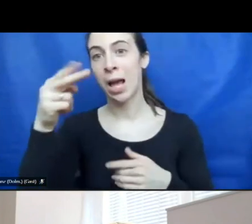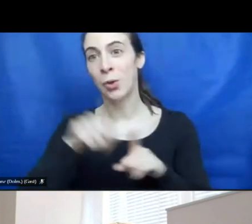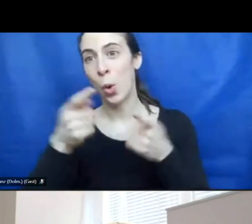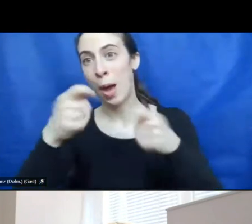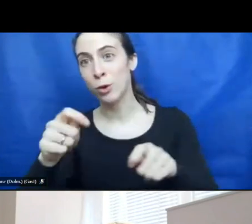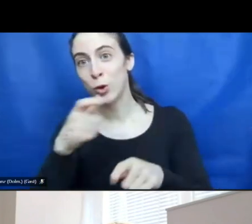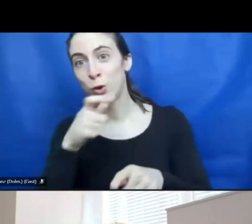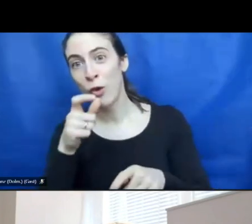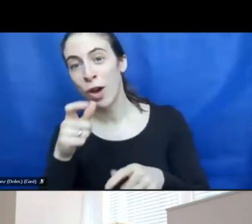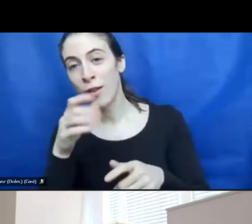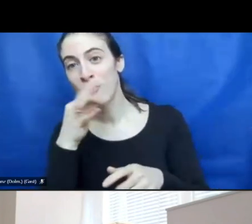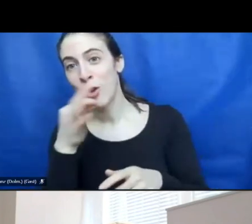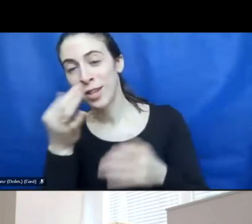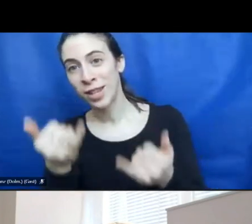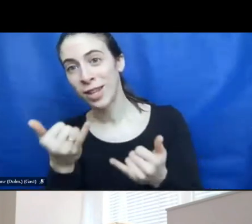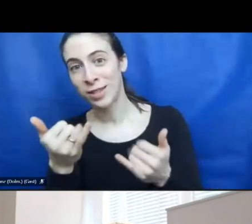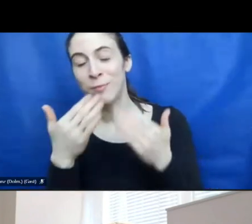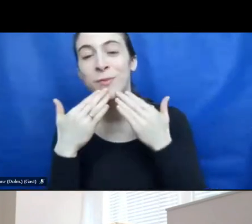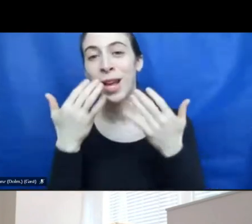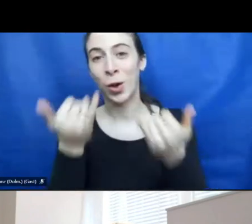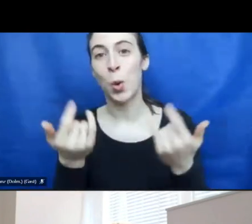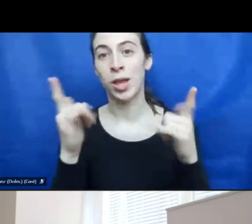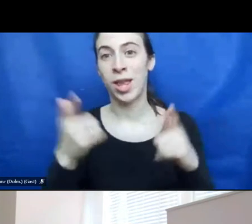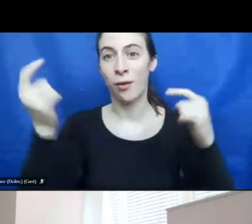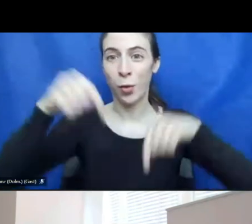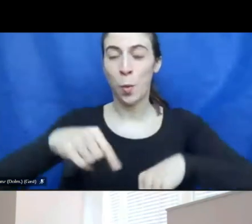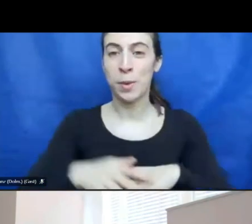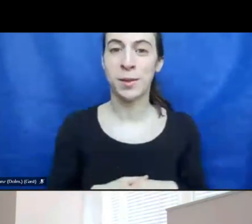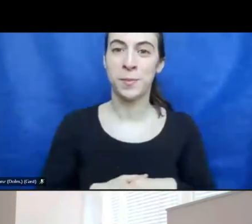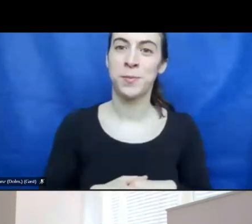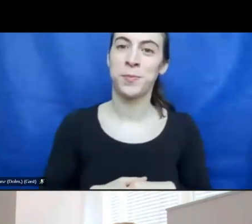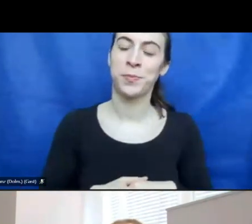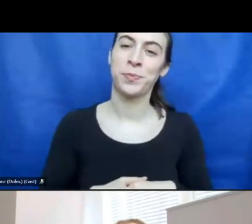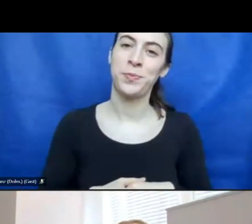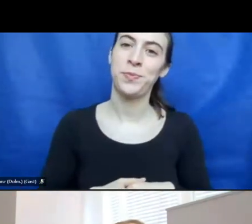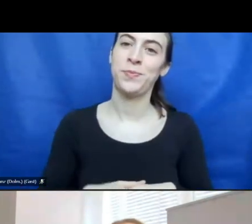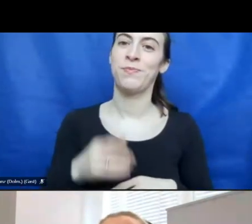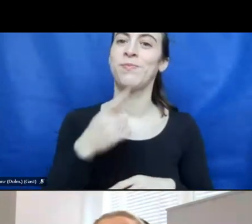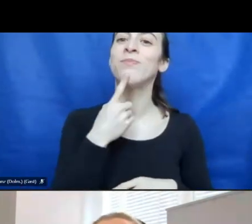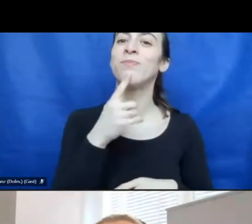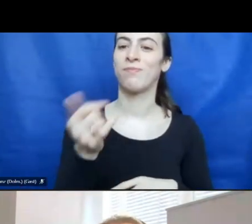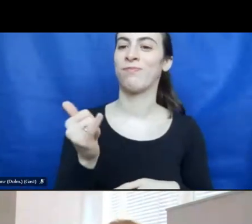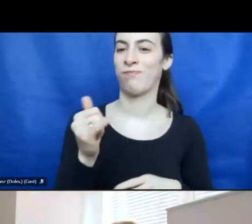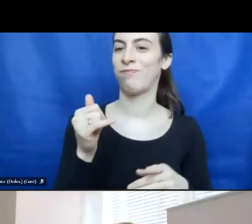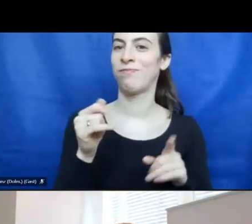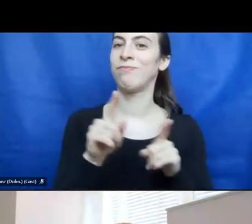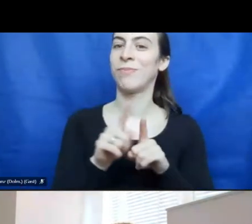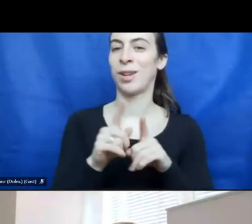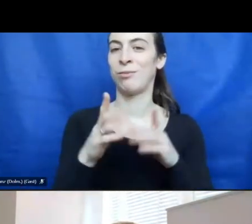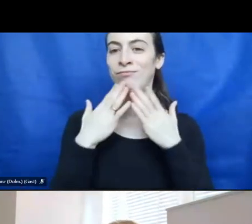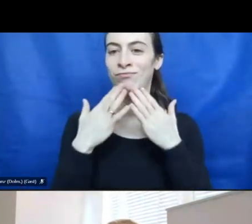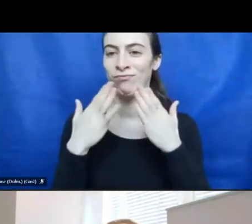session. It was great to be here. Thank you. Yeah, I can say it's really